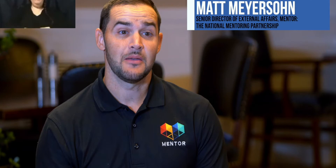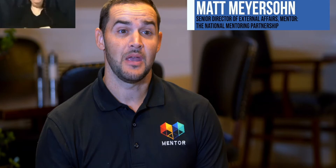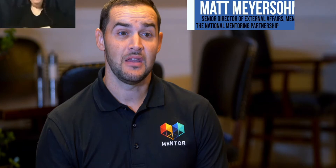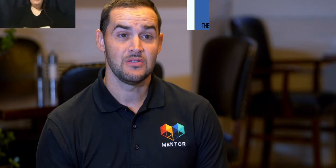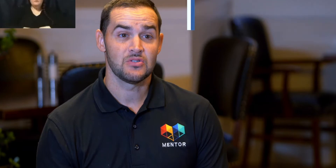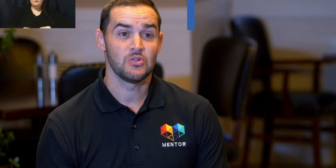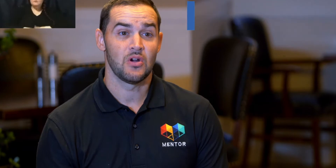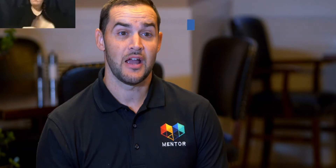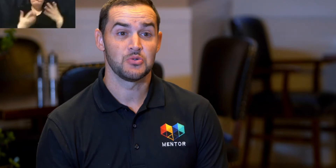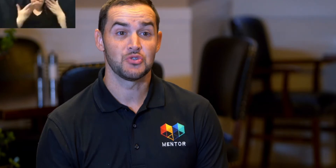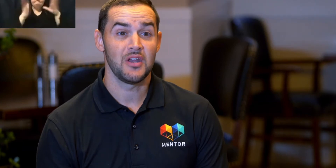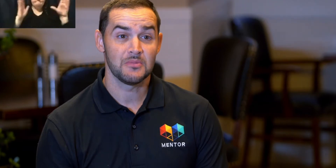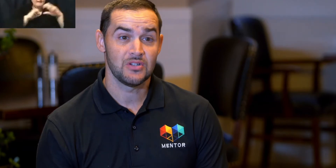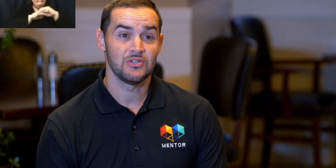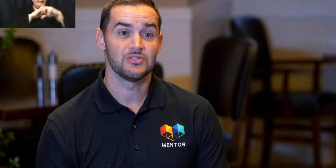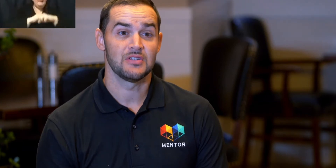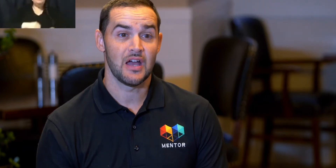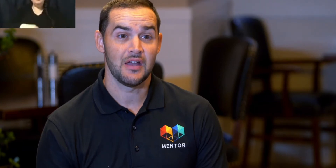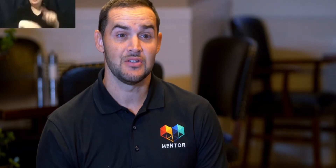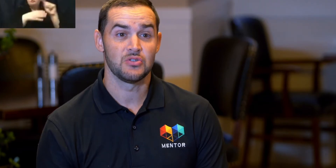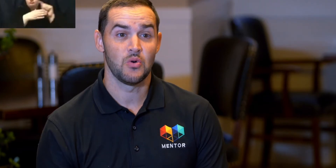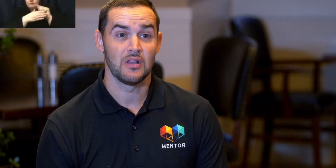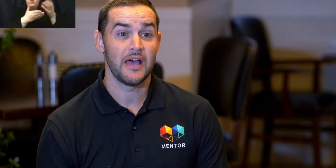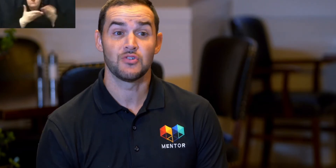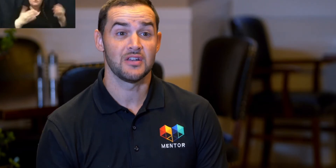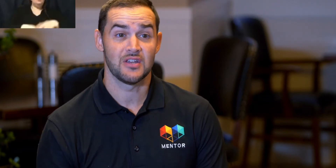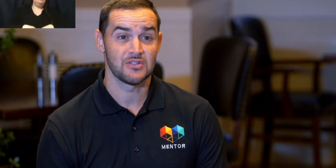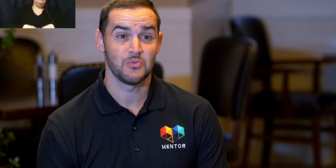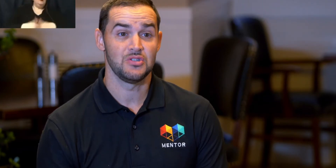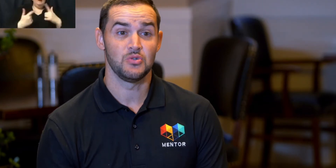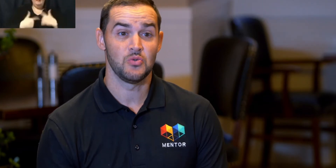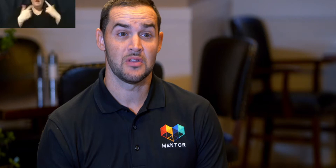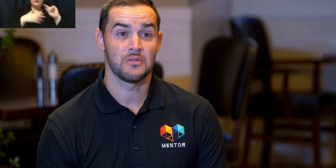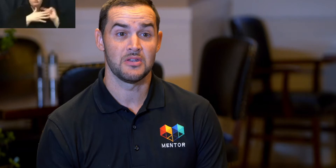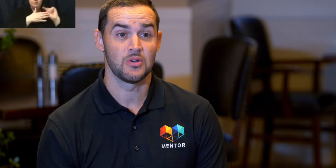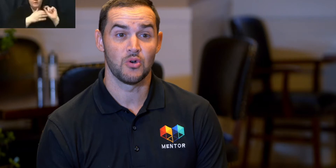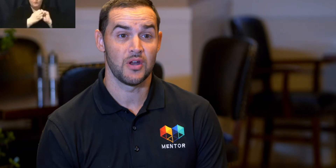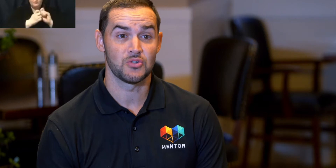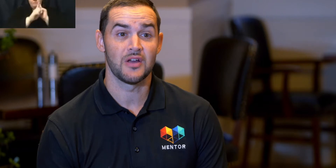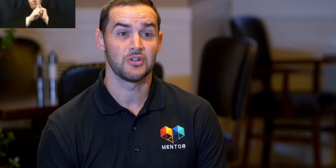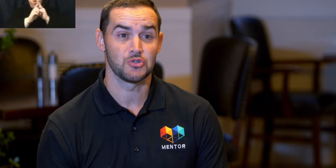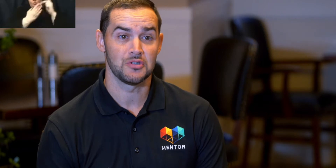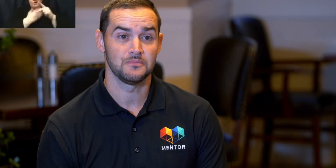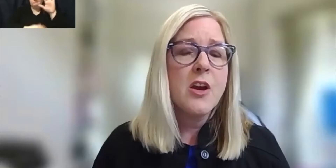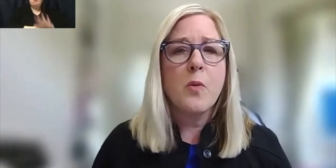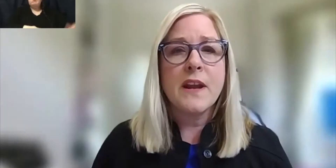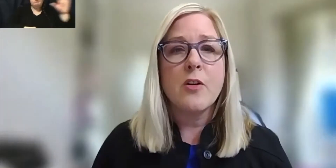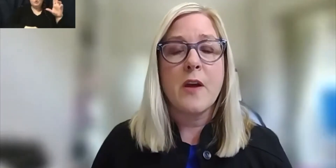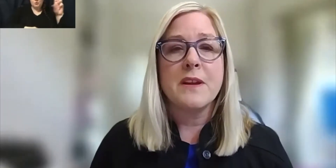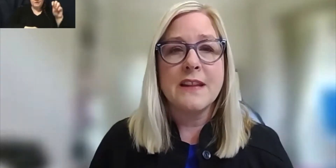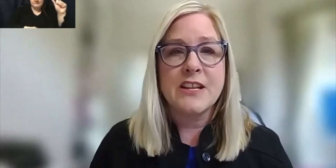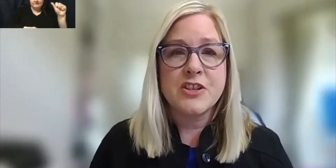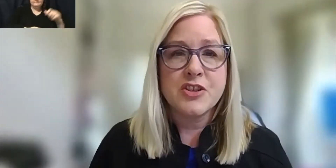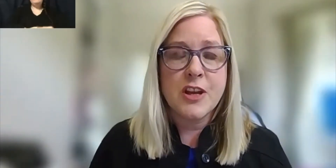facing campaigns to our actual training materials and guides to our live training sessions that we do with mentoring programs around the country. We